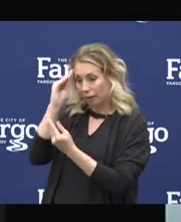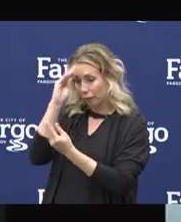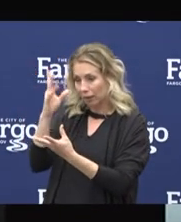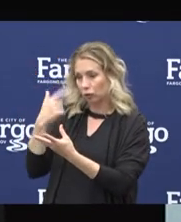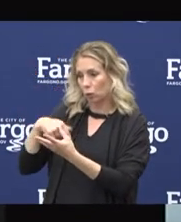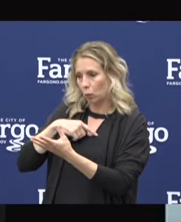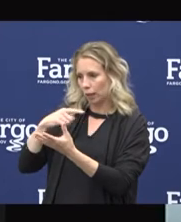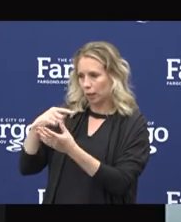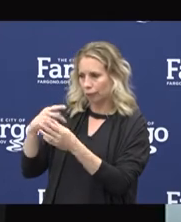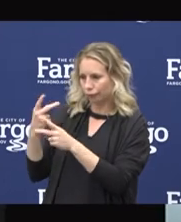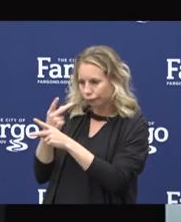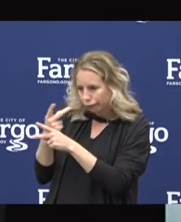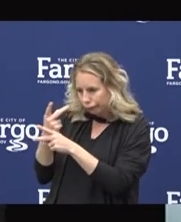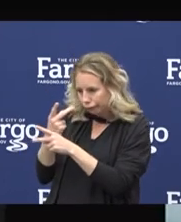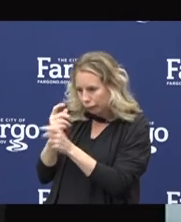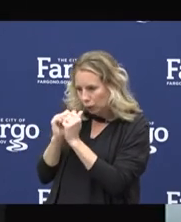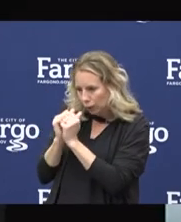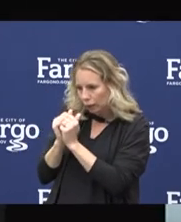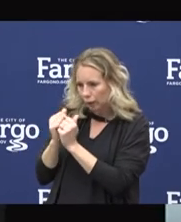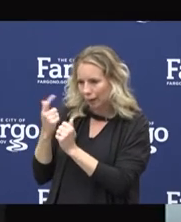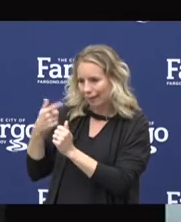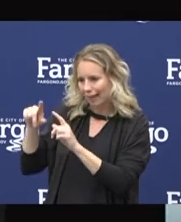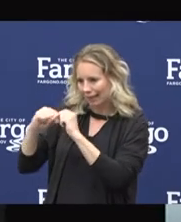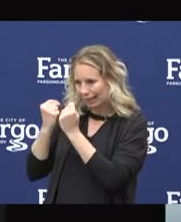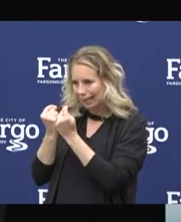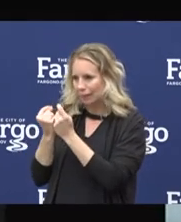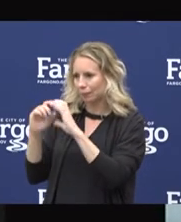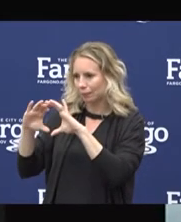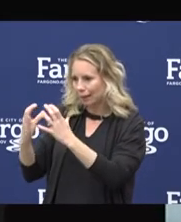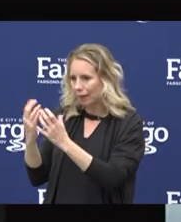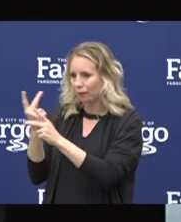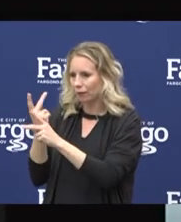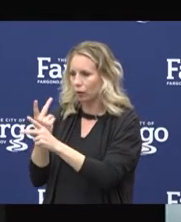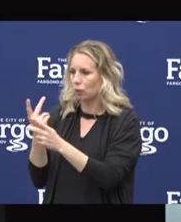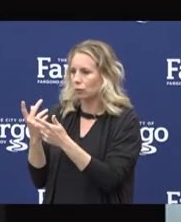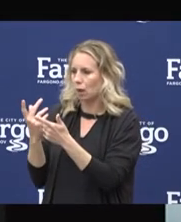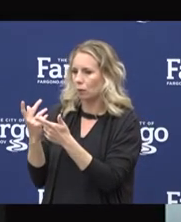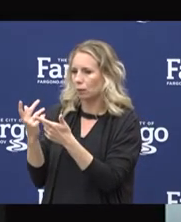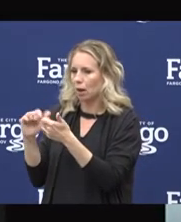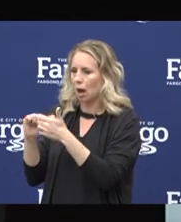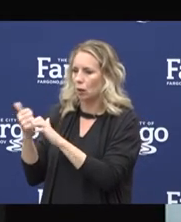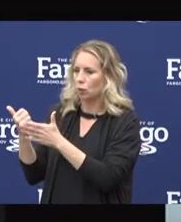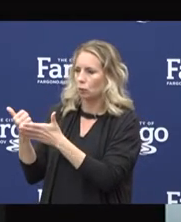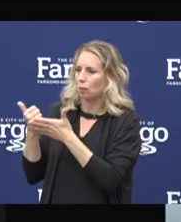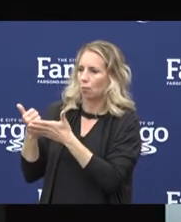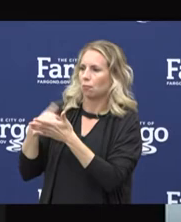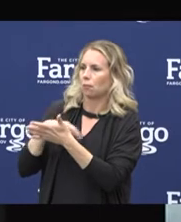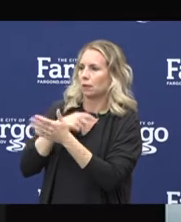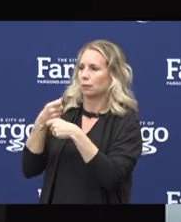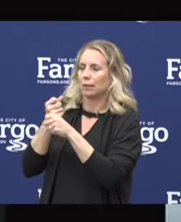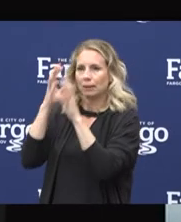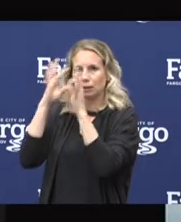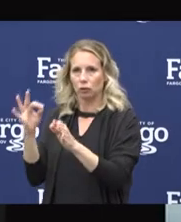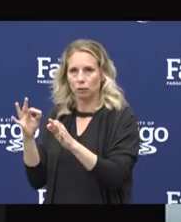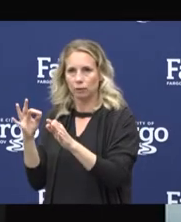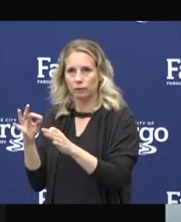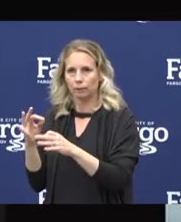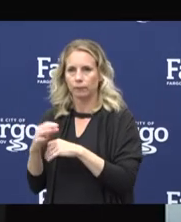and data making, and that's just part of one of the things that we do at the North Dakota Department of Health to